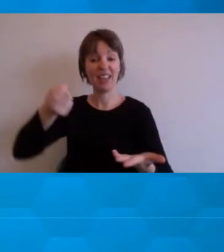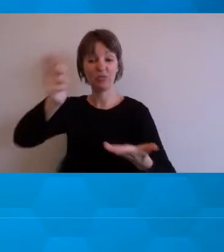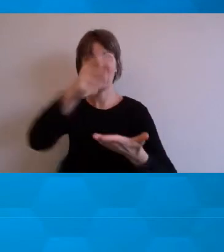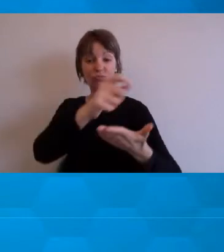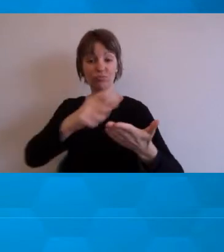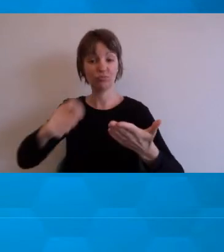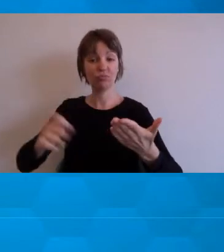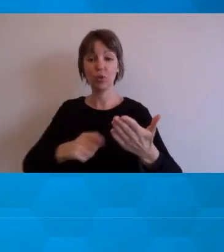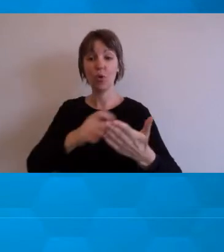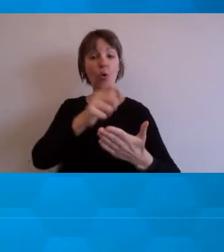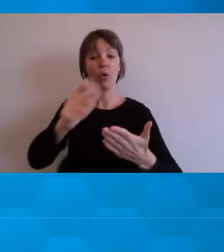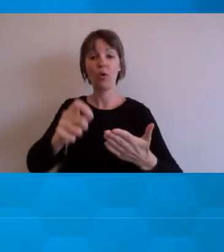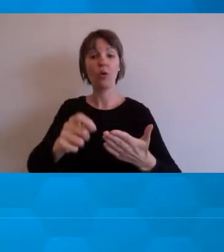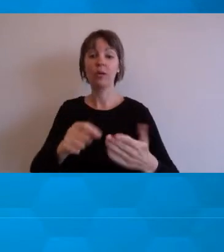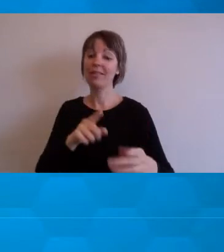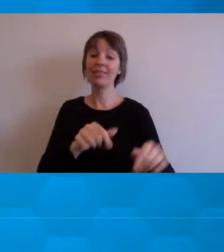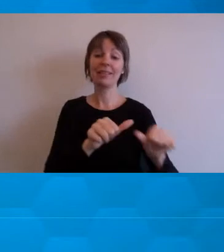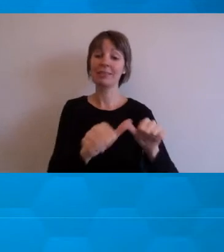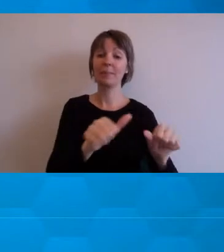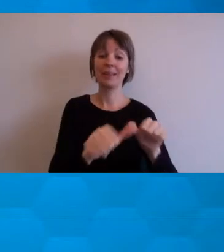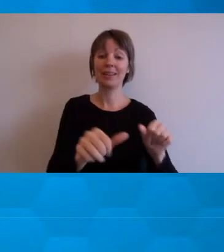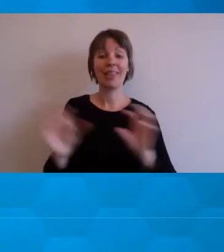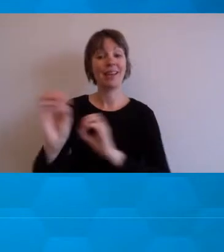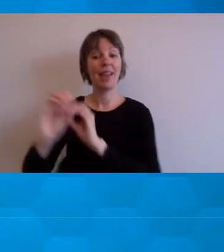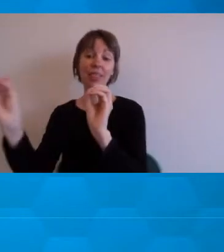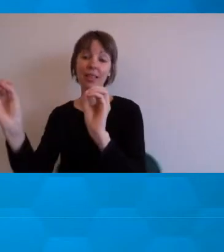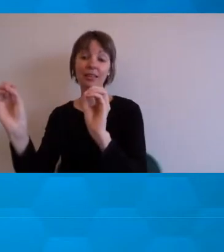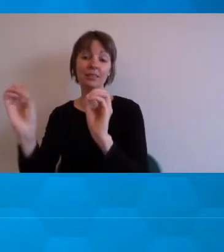better than nothing to help students.